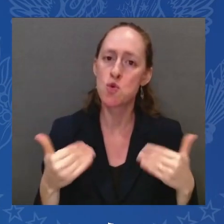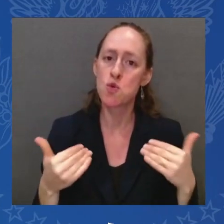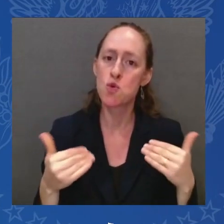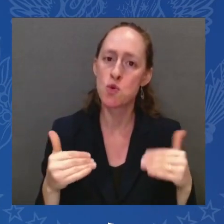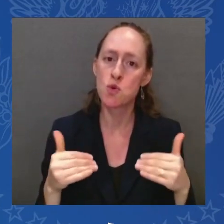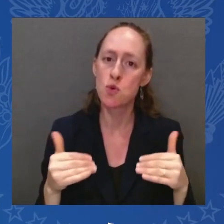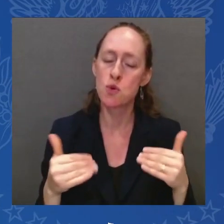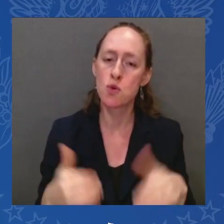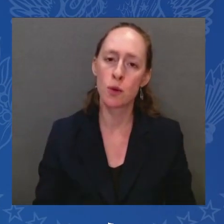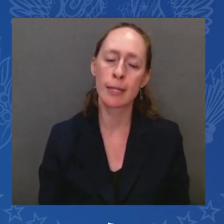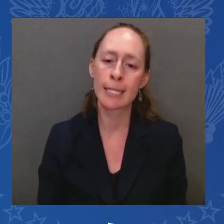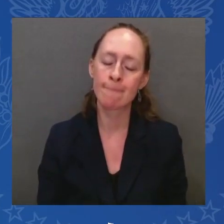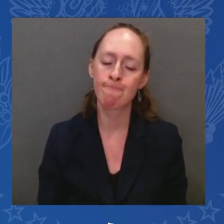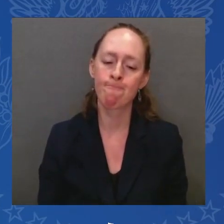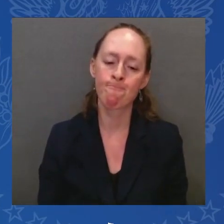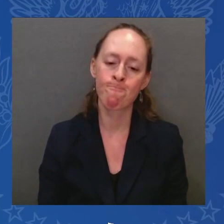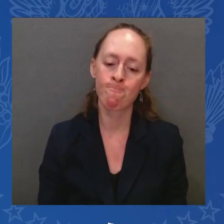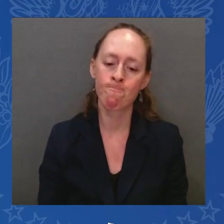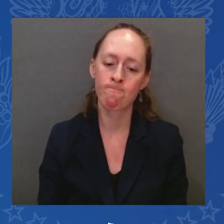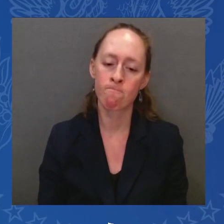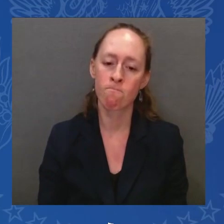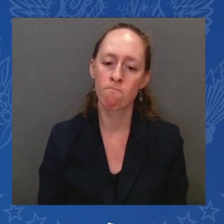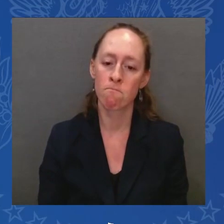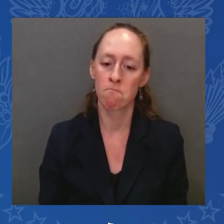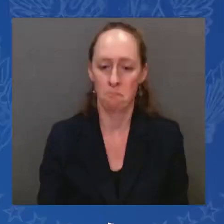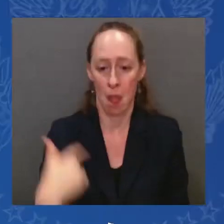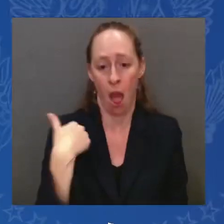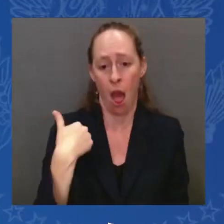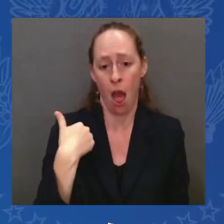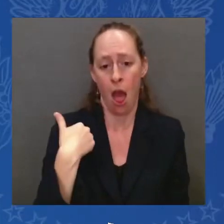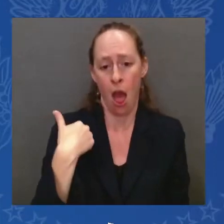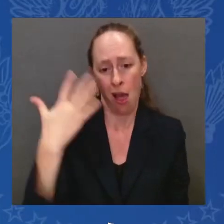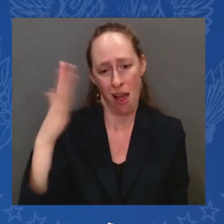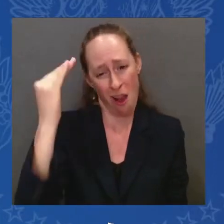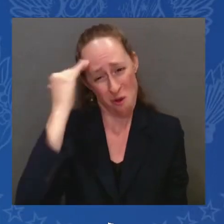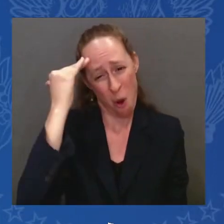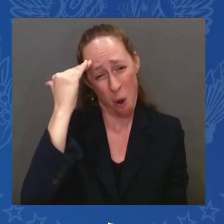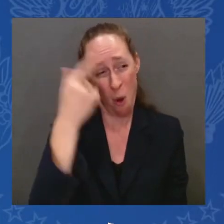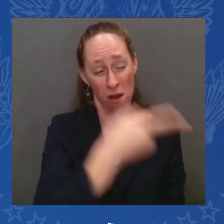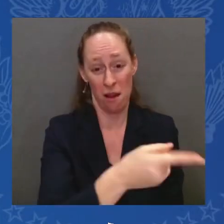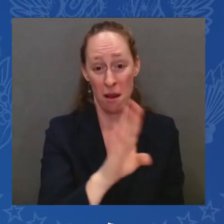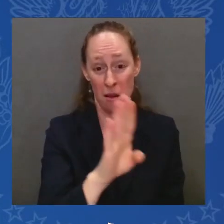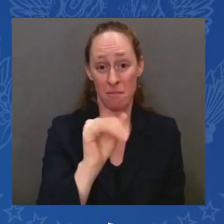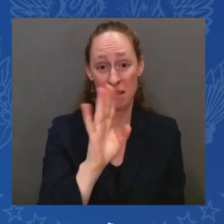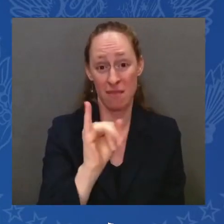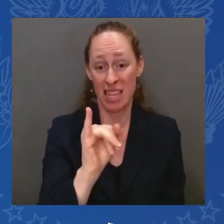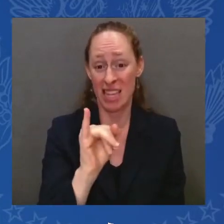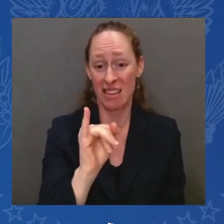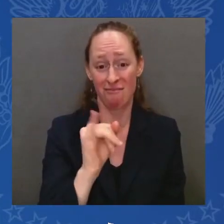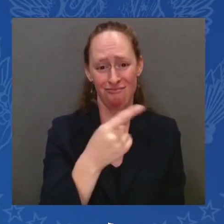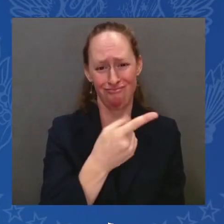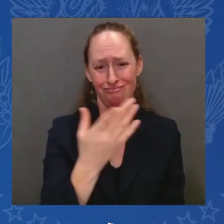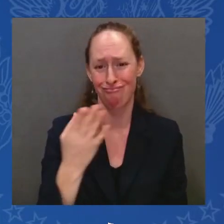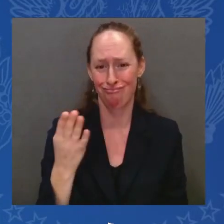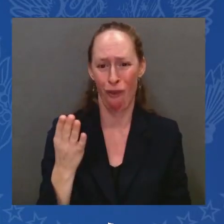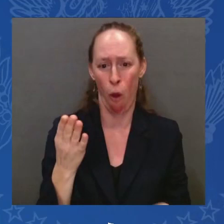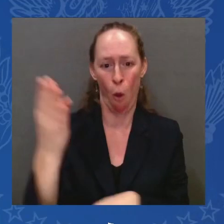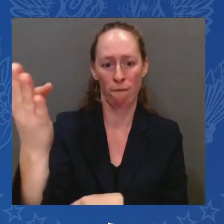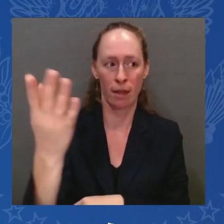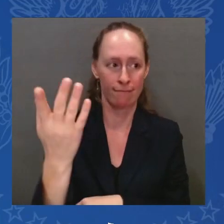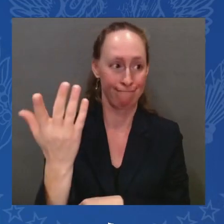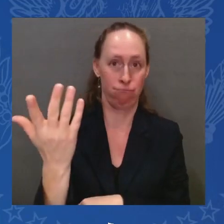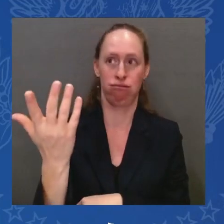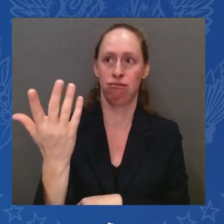I've known Bibi for over 40 years. in a very frank relationship. I know him well.